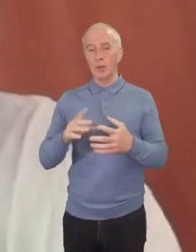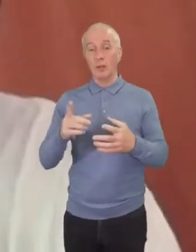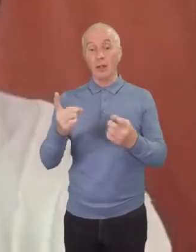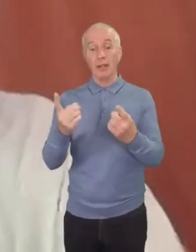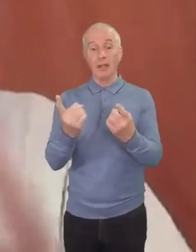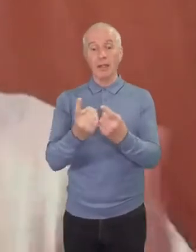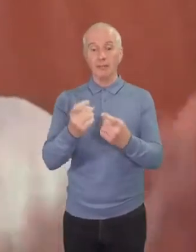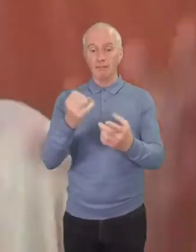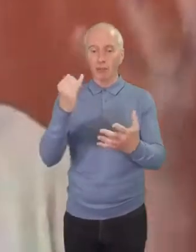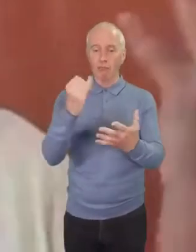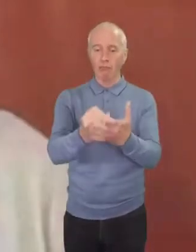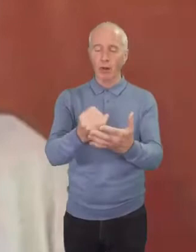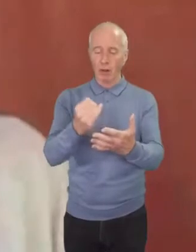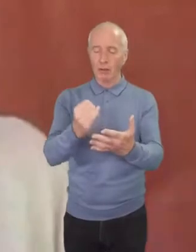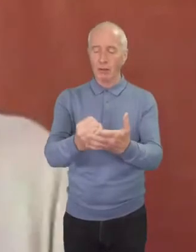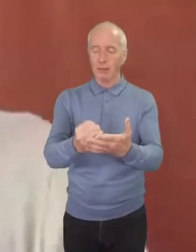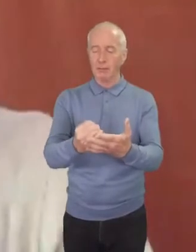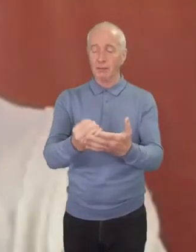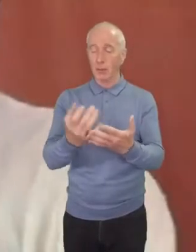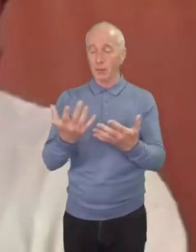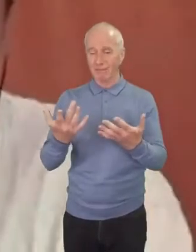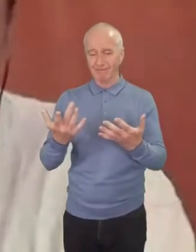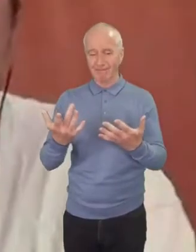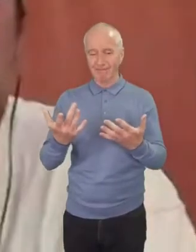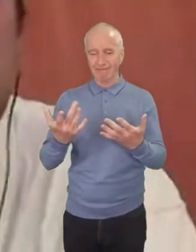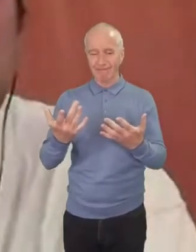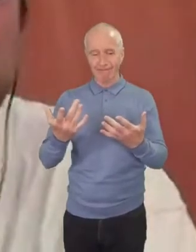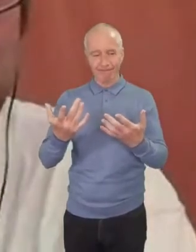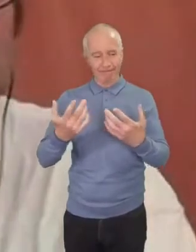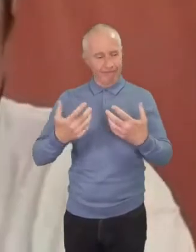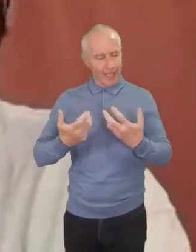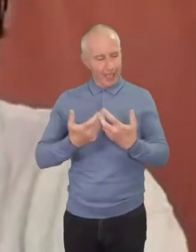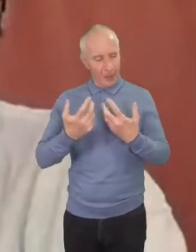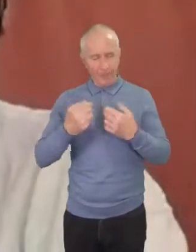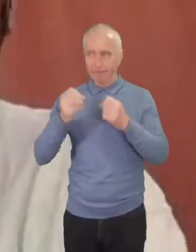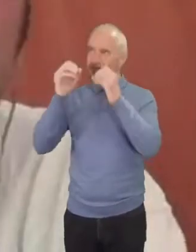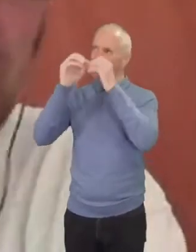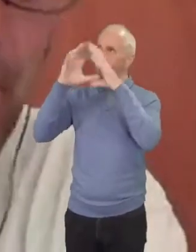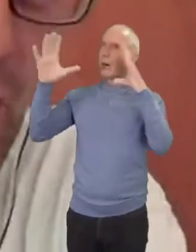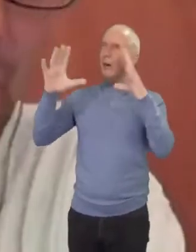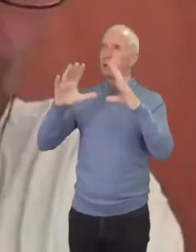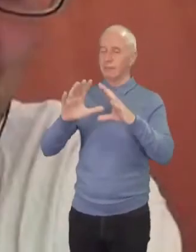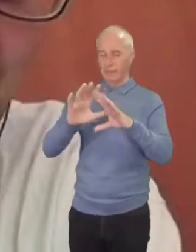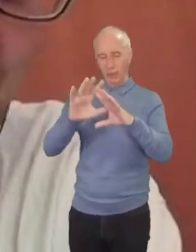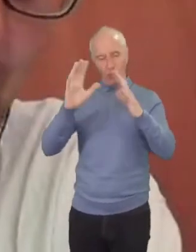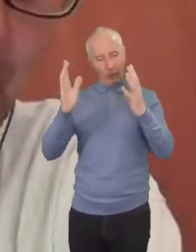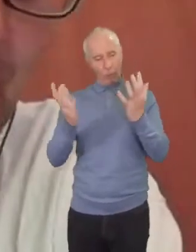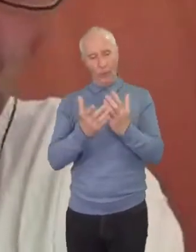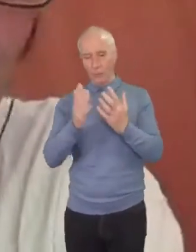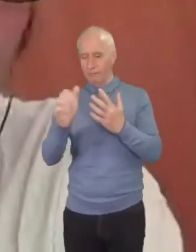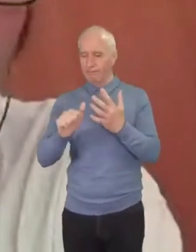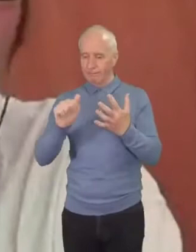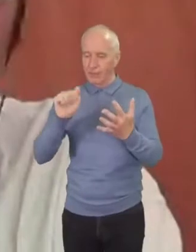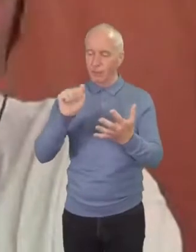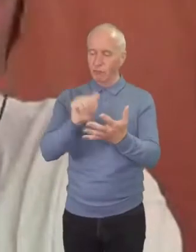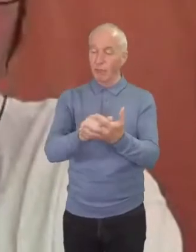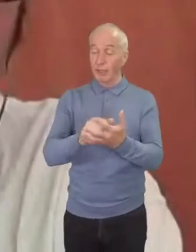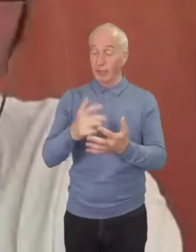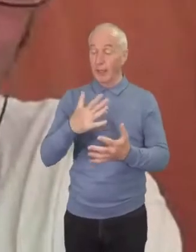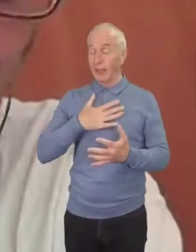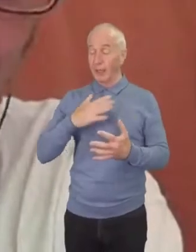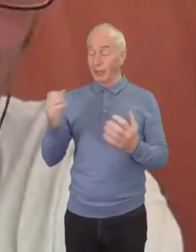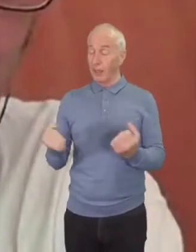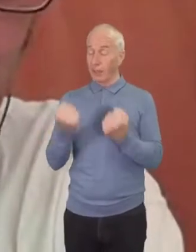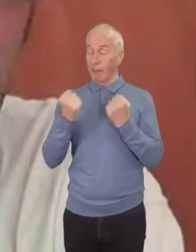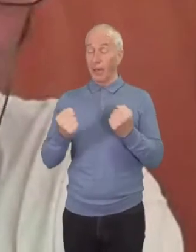how we can imagine a world that's right i like the power of that i i mean i think that there is an